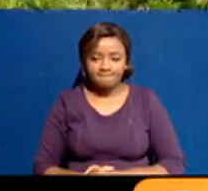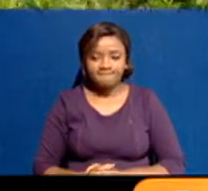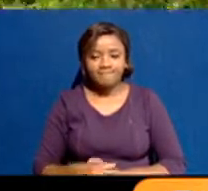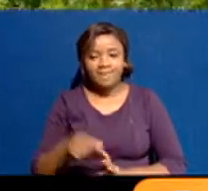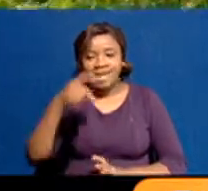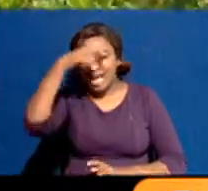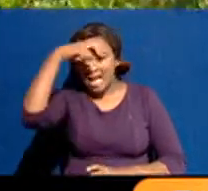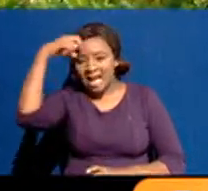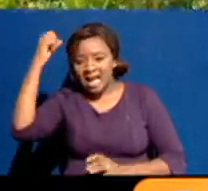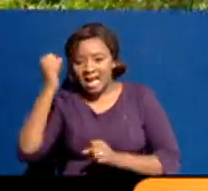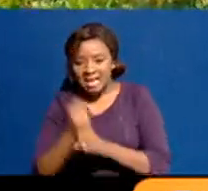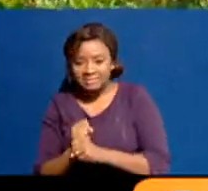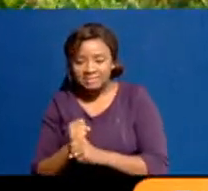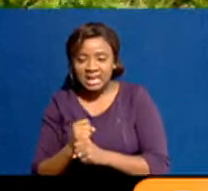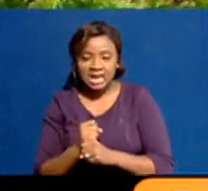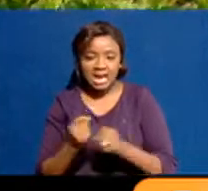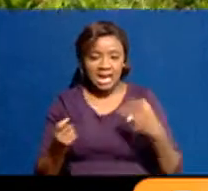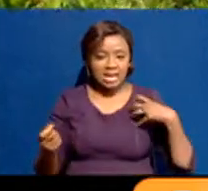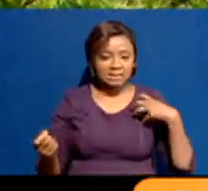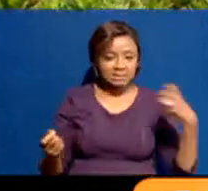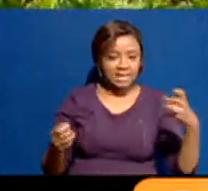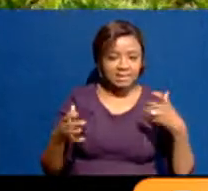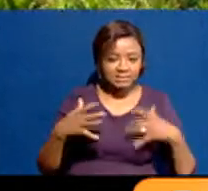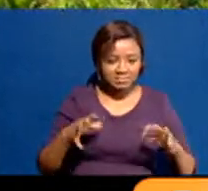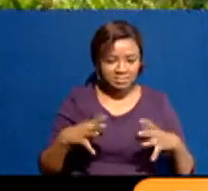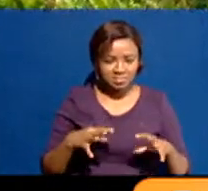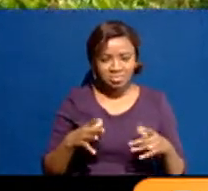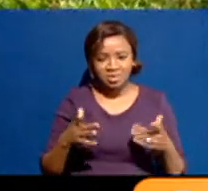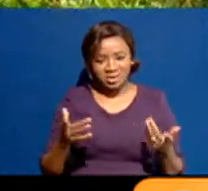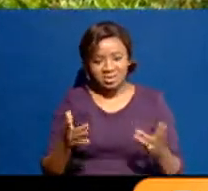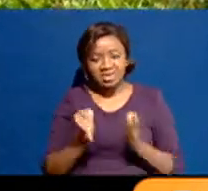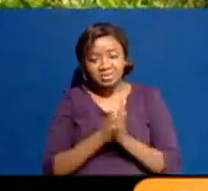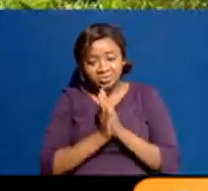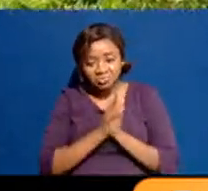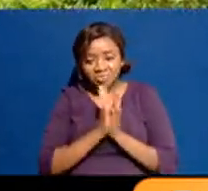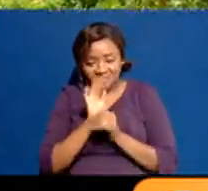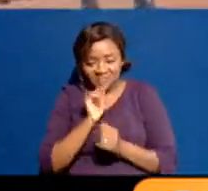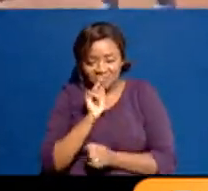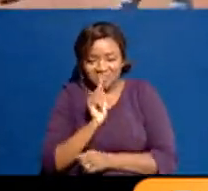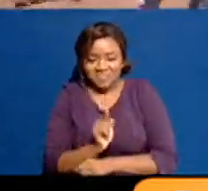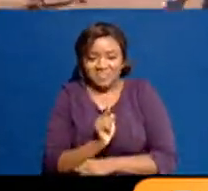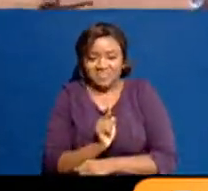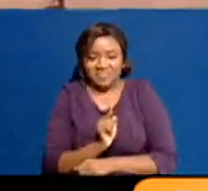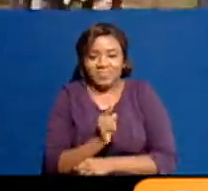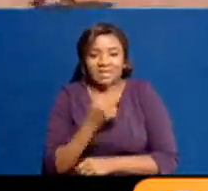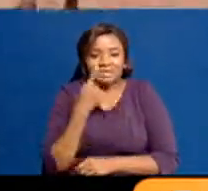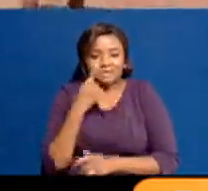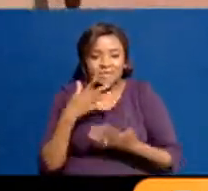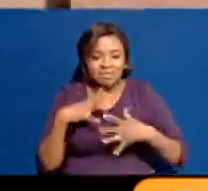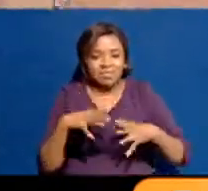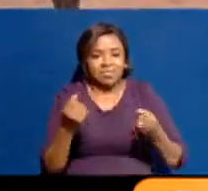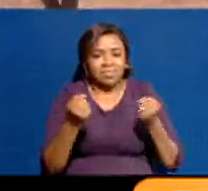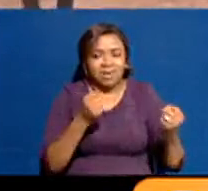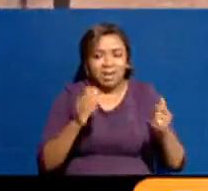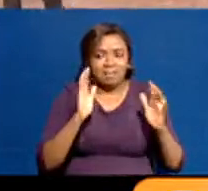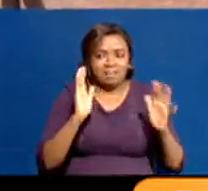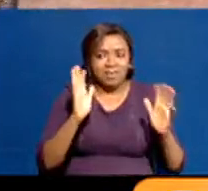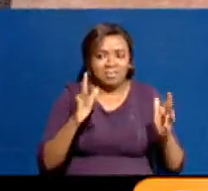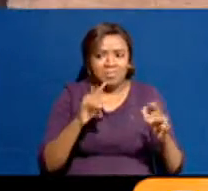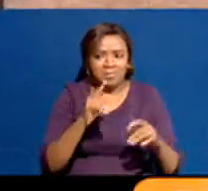And I actually witnessed people being attacked just because of the cars they were driving and so on. And I think, I,